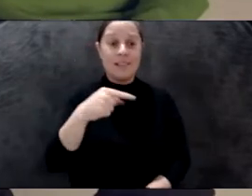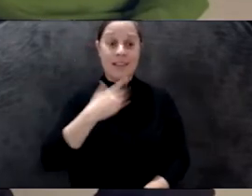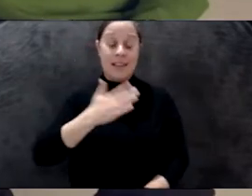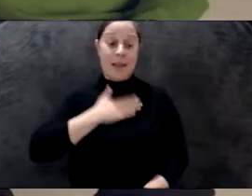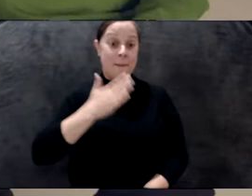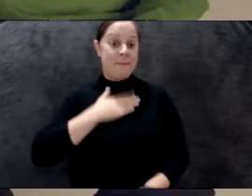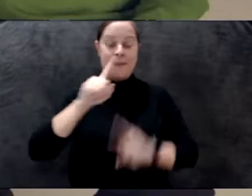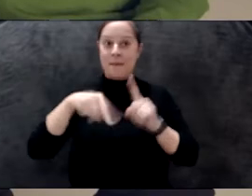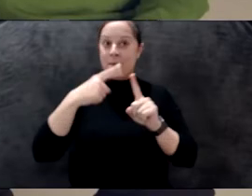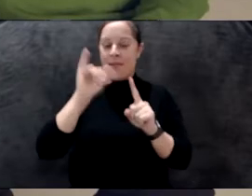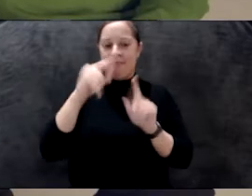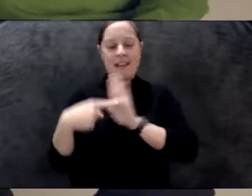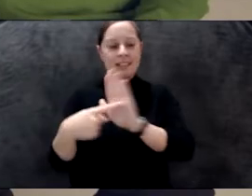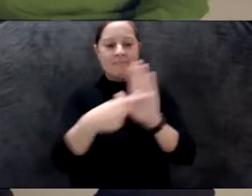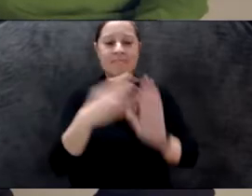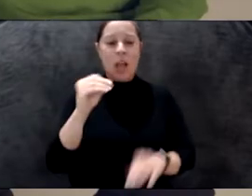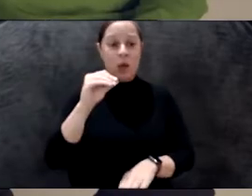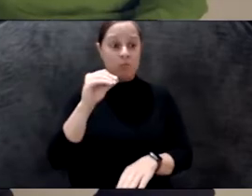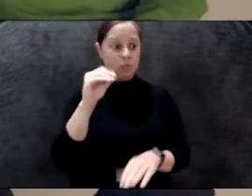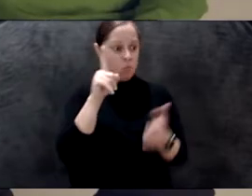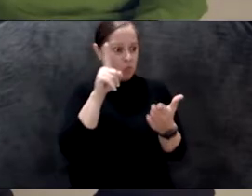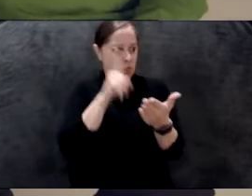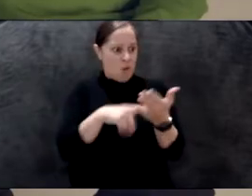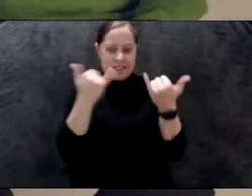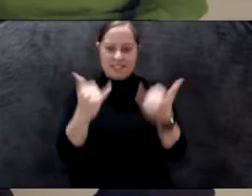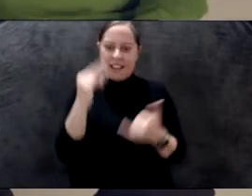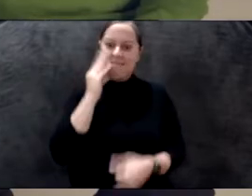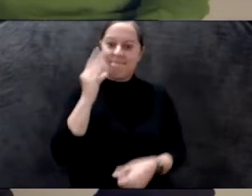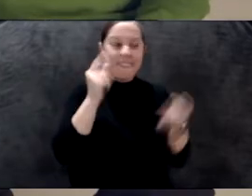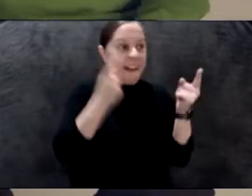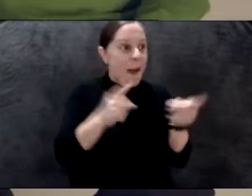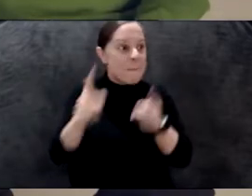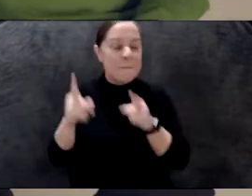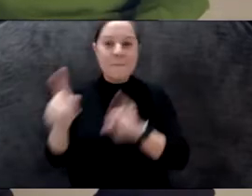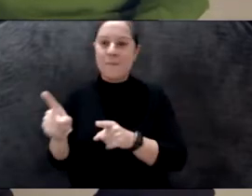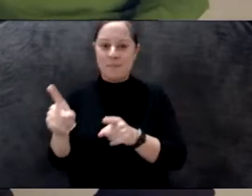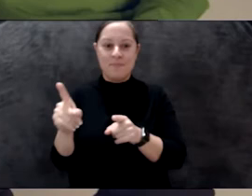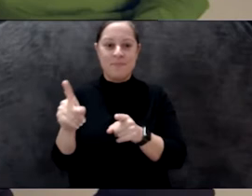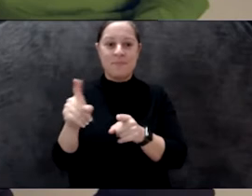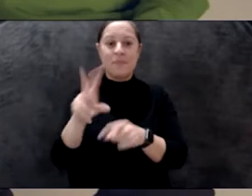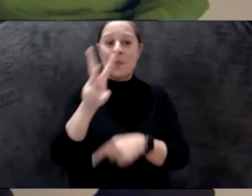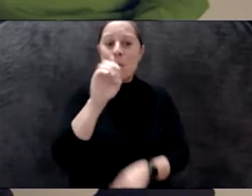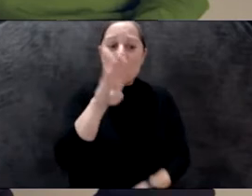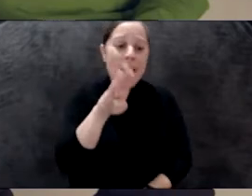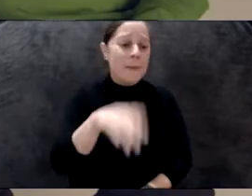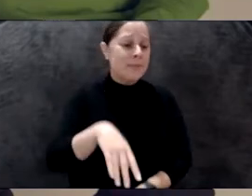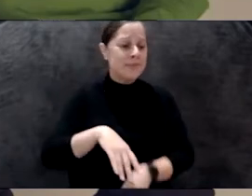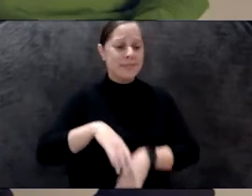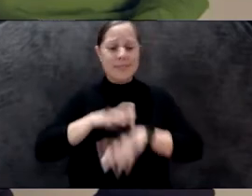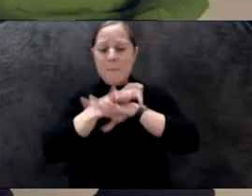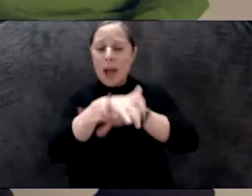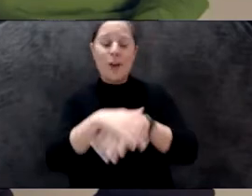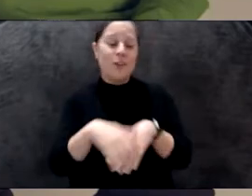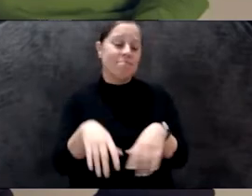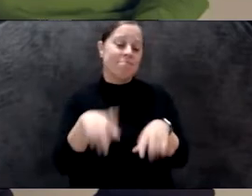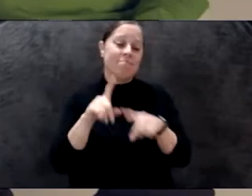and all what is happening, and all the things that are happening with the webs, the spiders, and all the